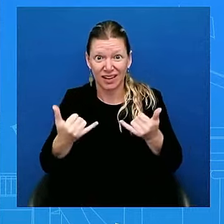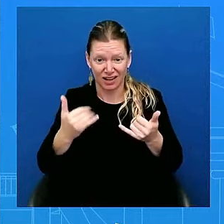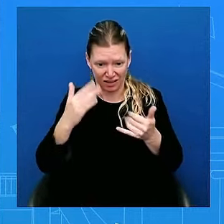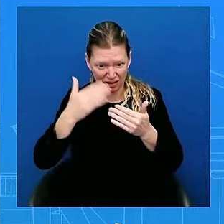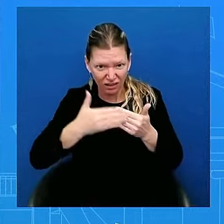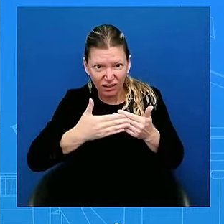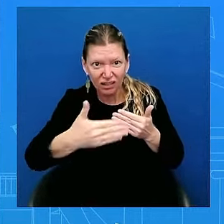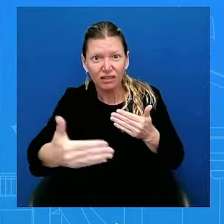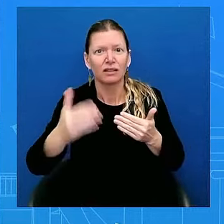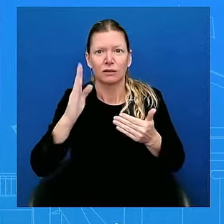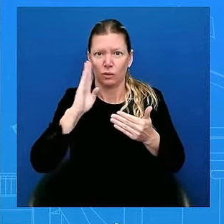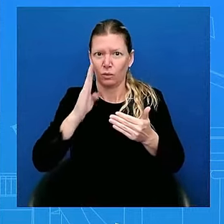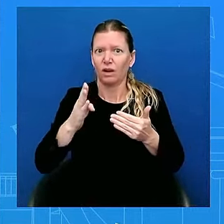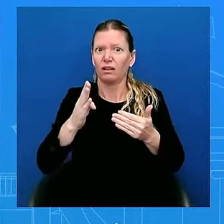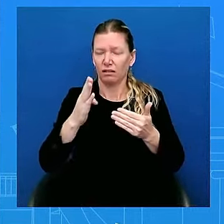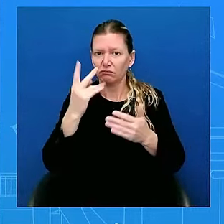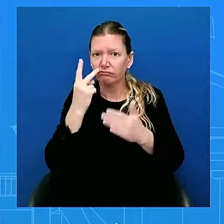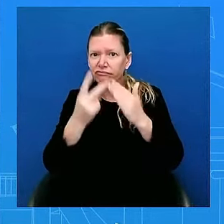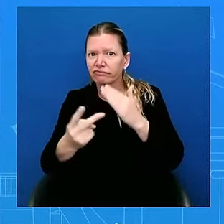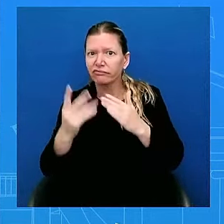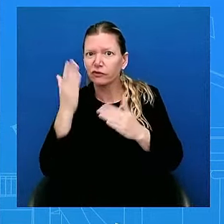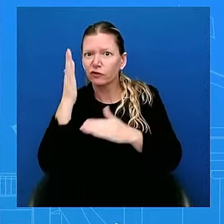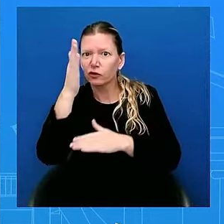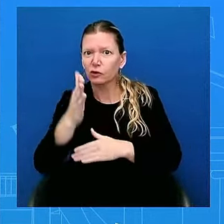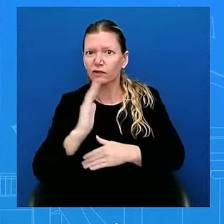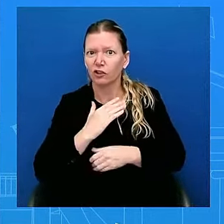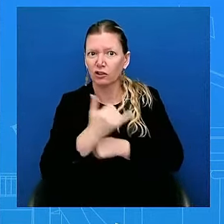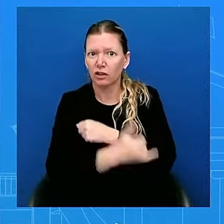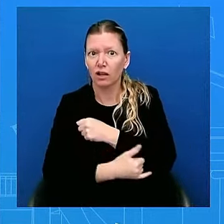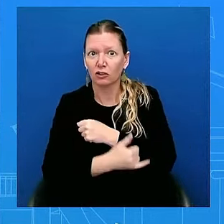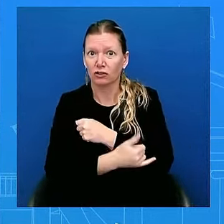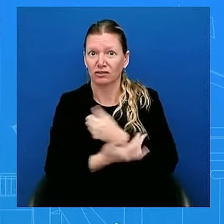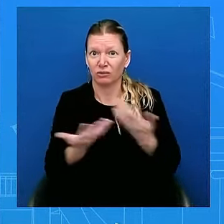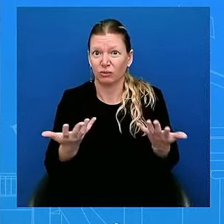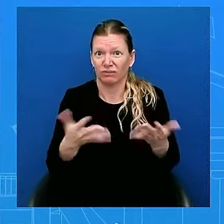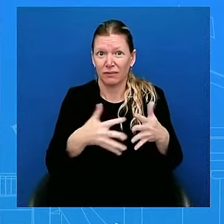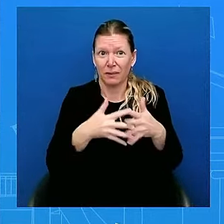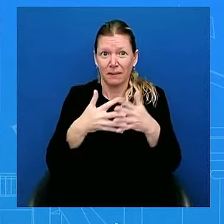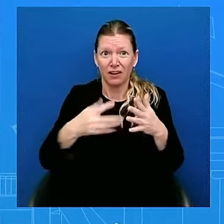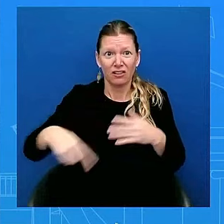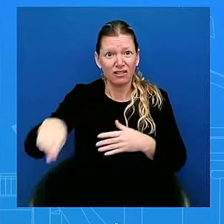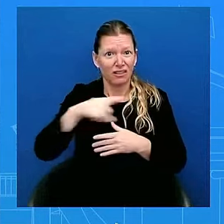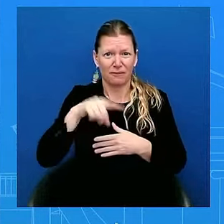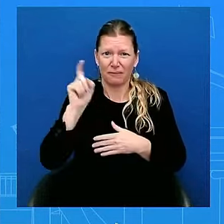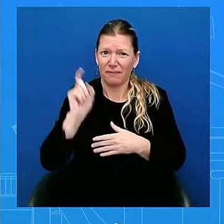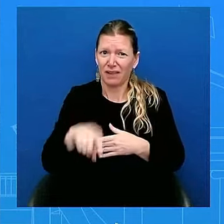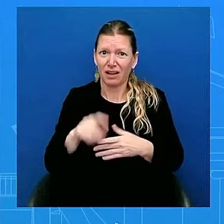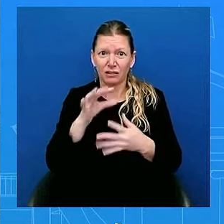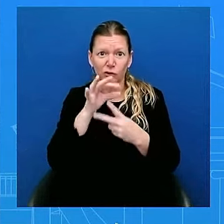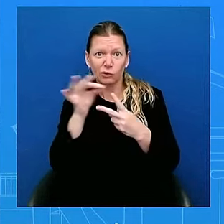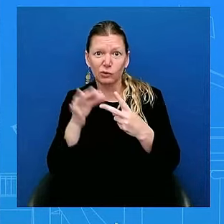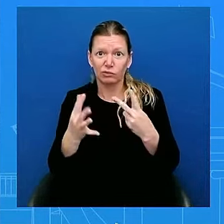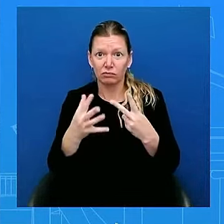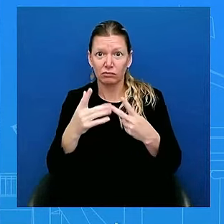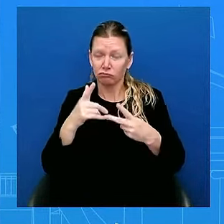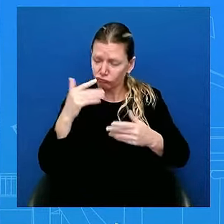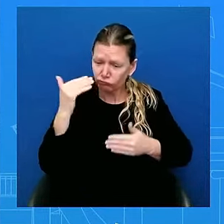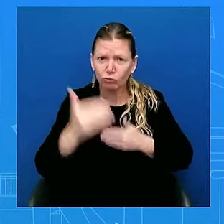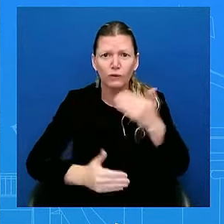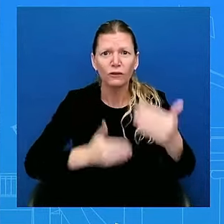backward. Between hope and hate. Between unity and division. He signed historic,